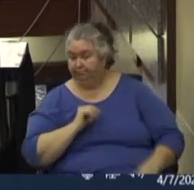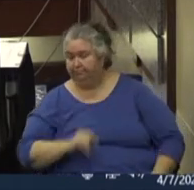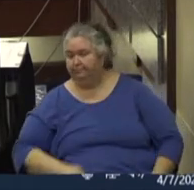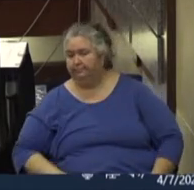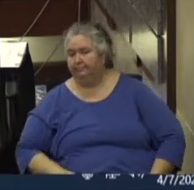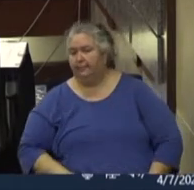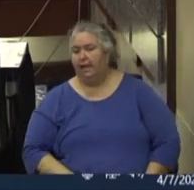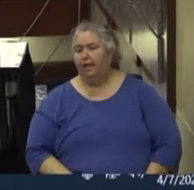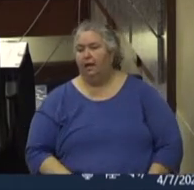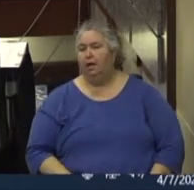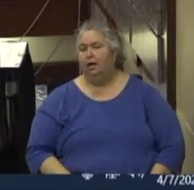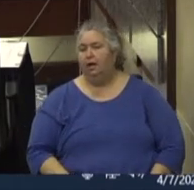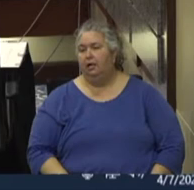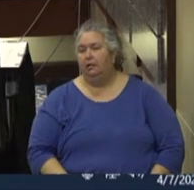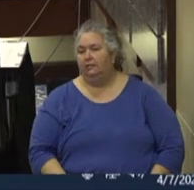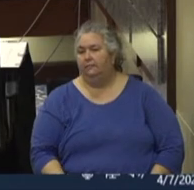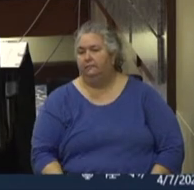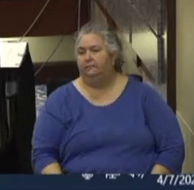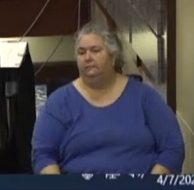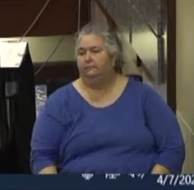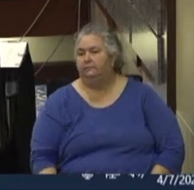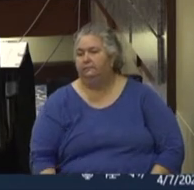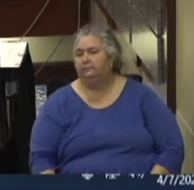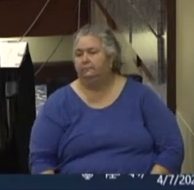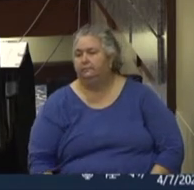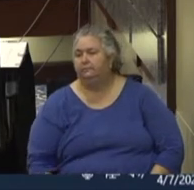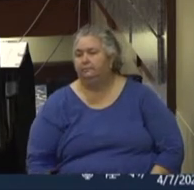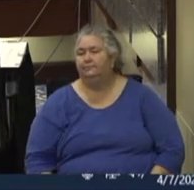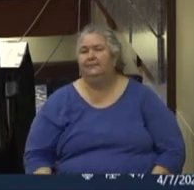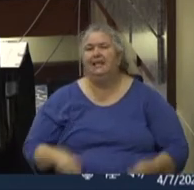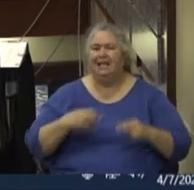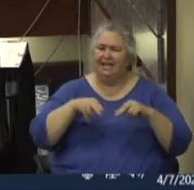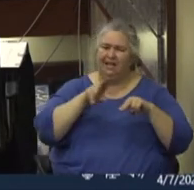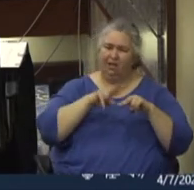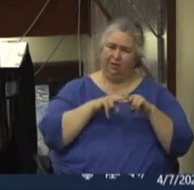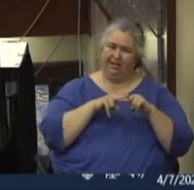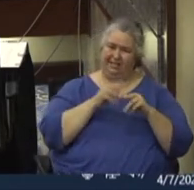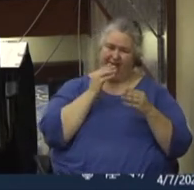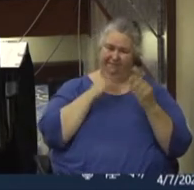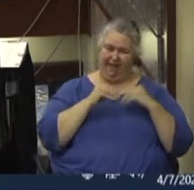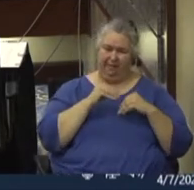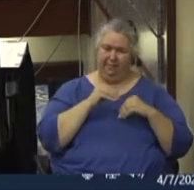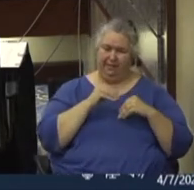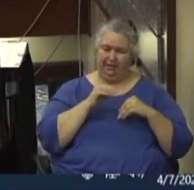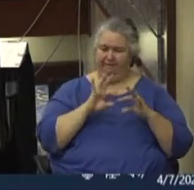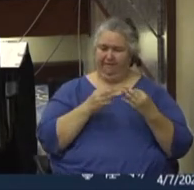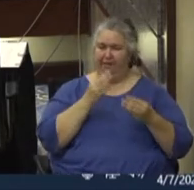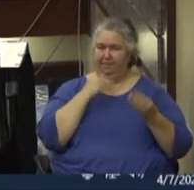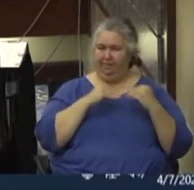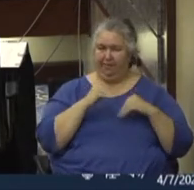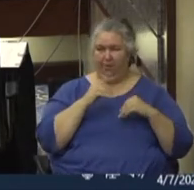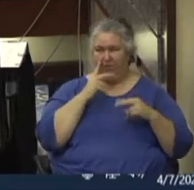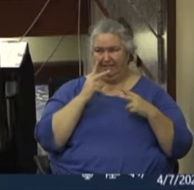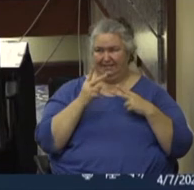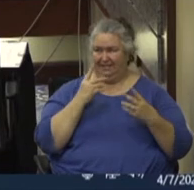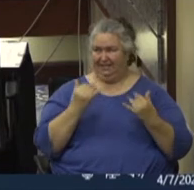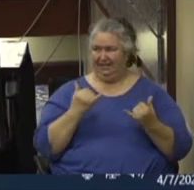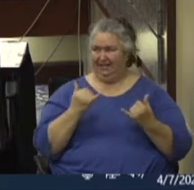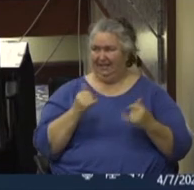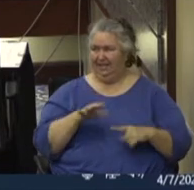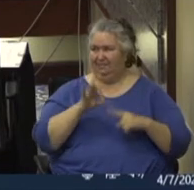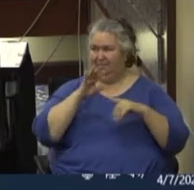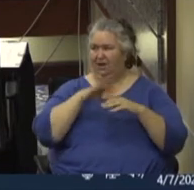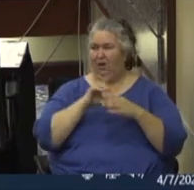the increasing family meal insecurity that we're seeing now, especially on